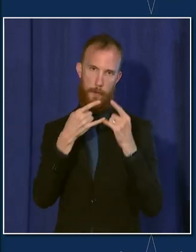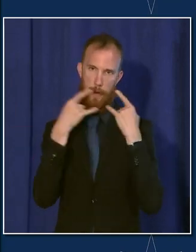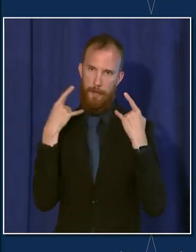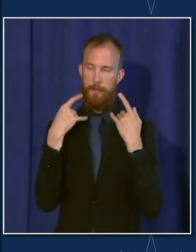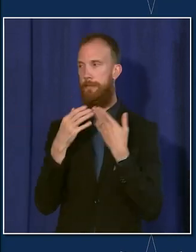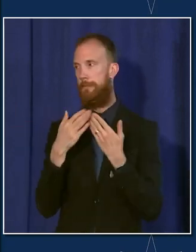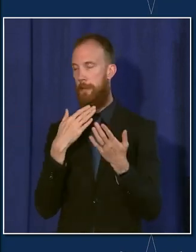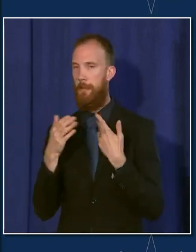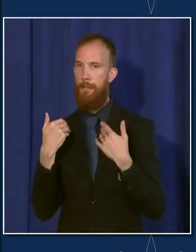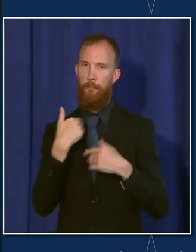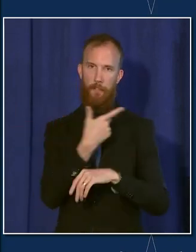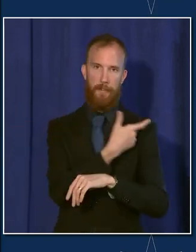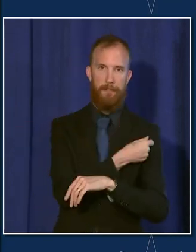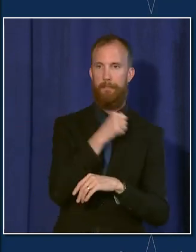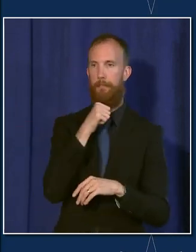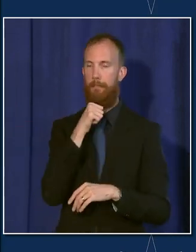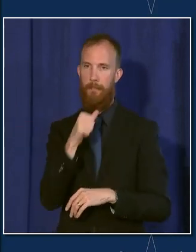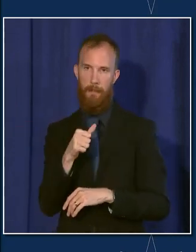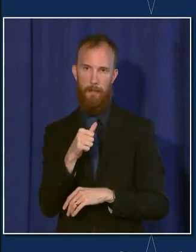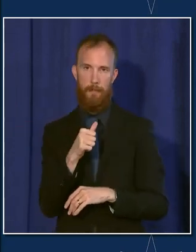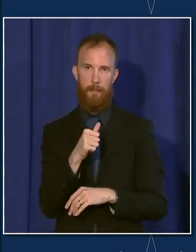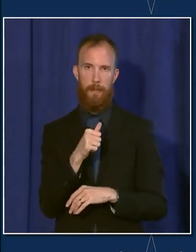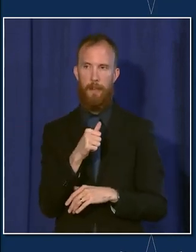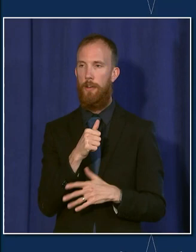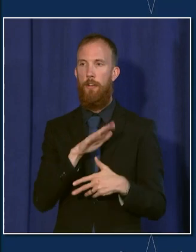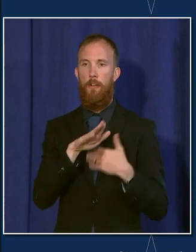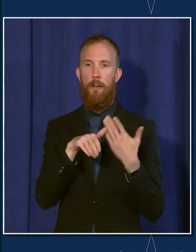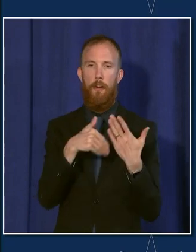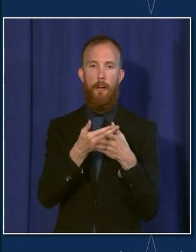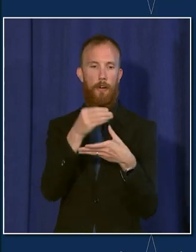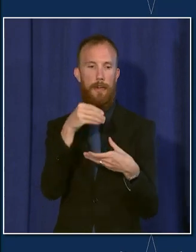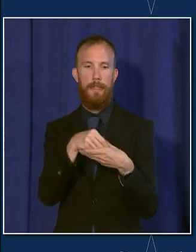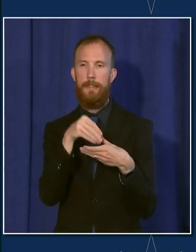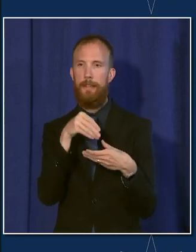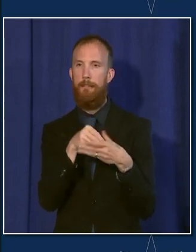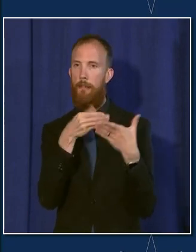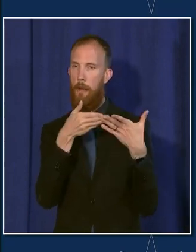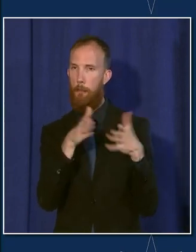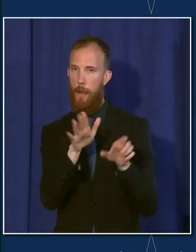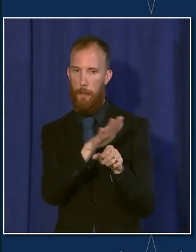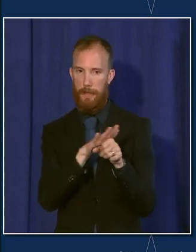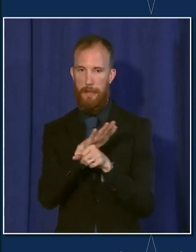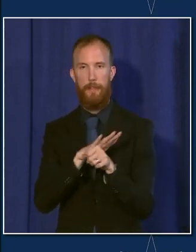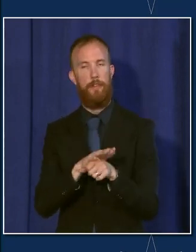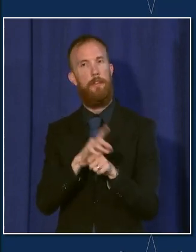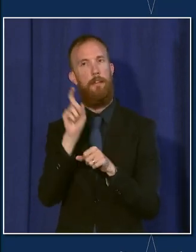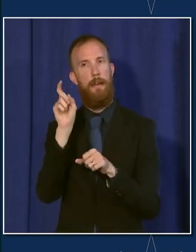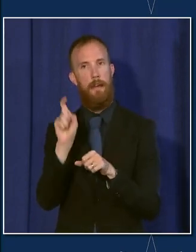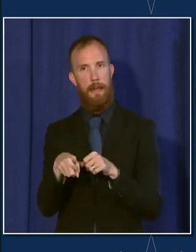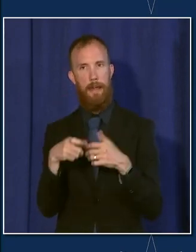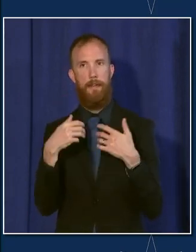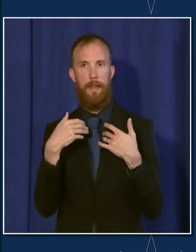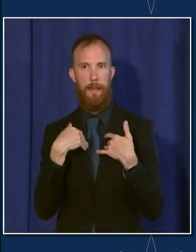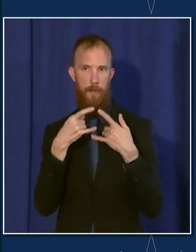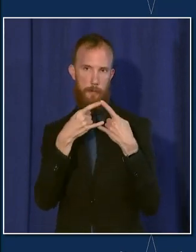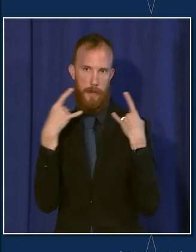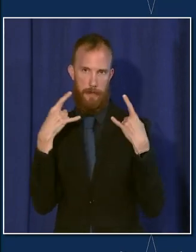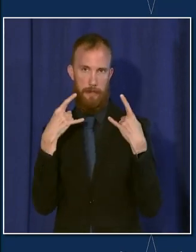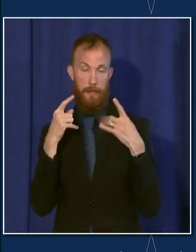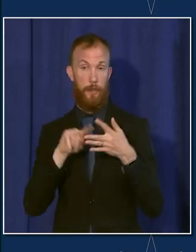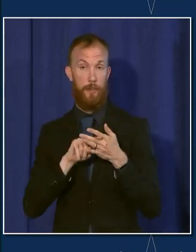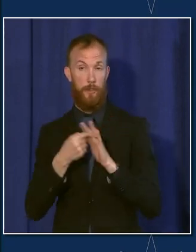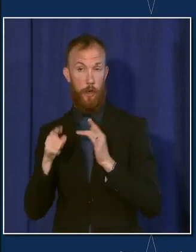status in all indoor public settings effective this Friday, August 20th.